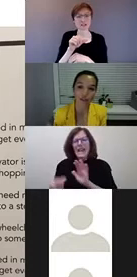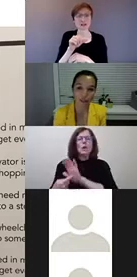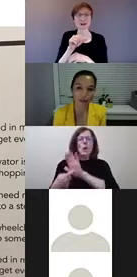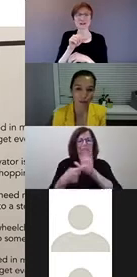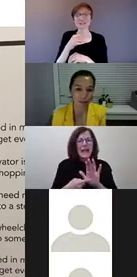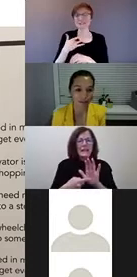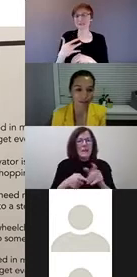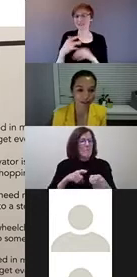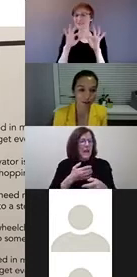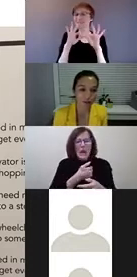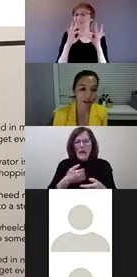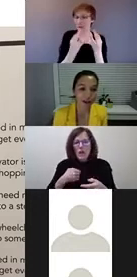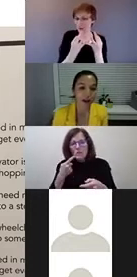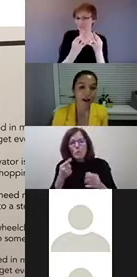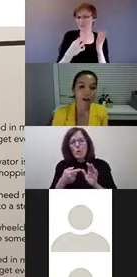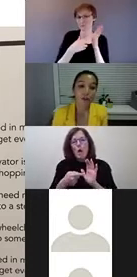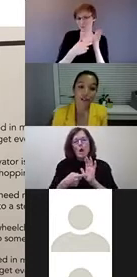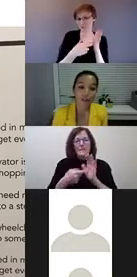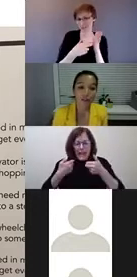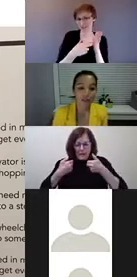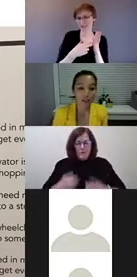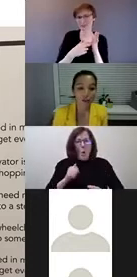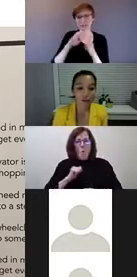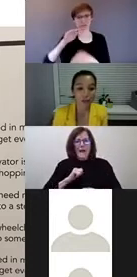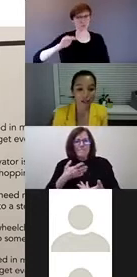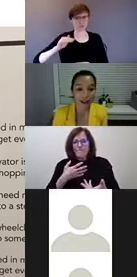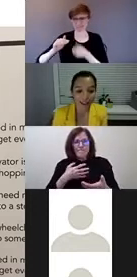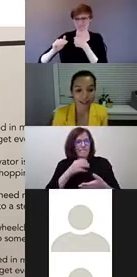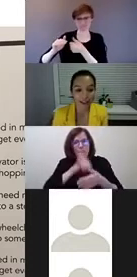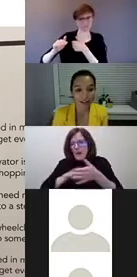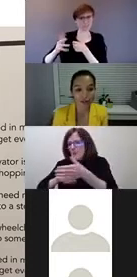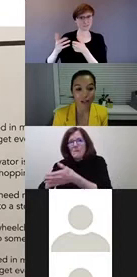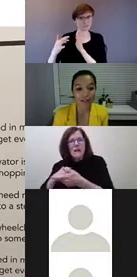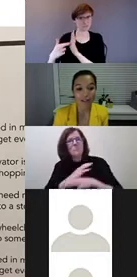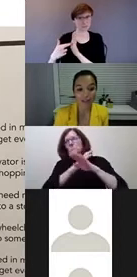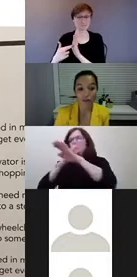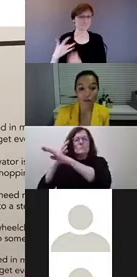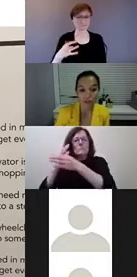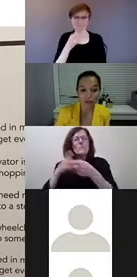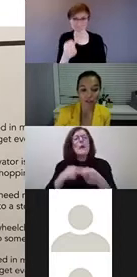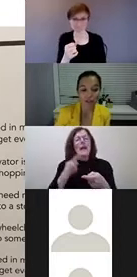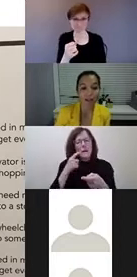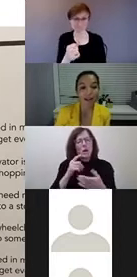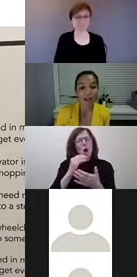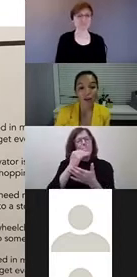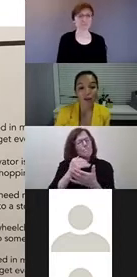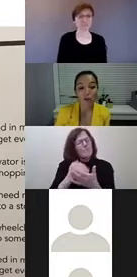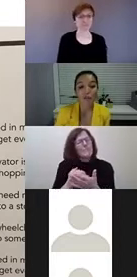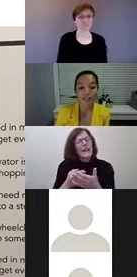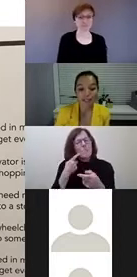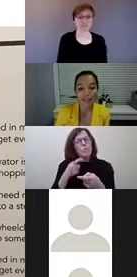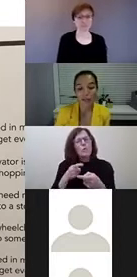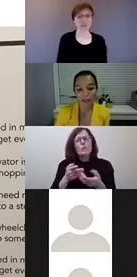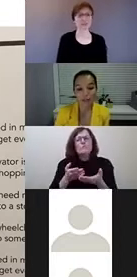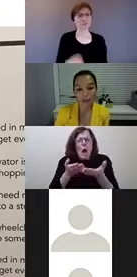opportunities for them to represent themselves. Using those international human rights guidelines to guide standard of services, and also